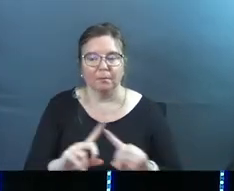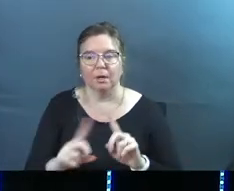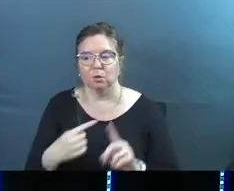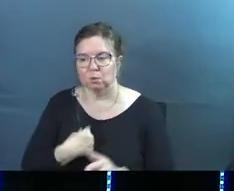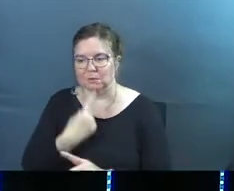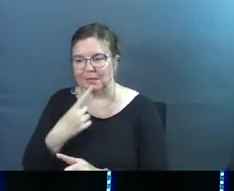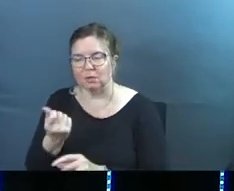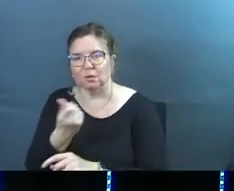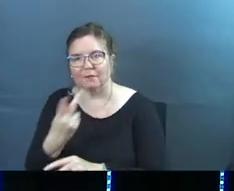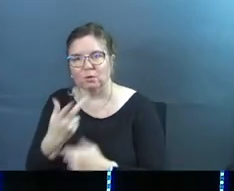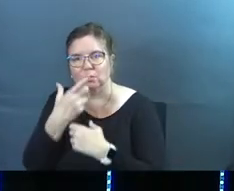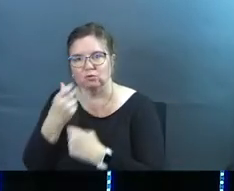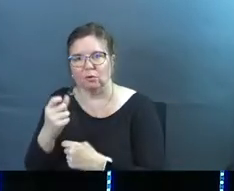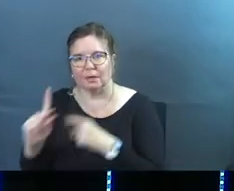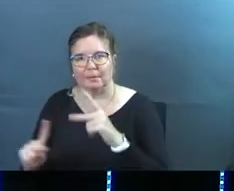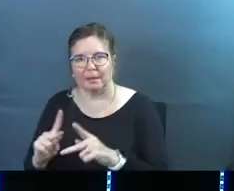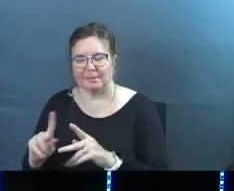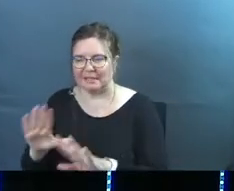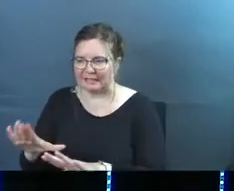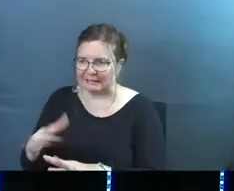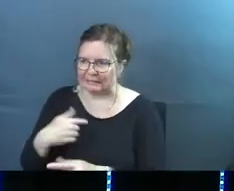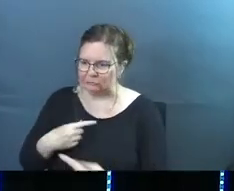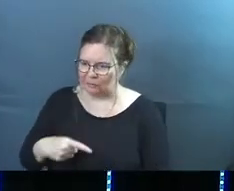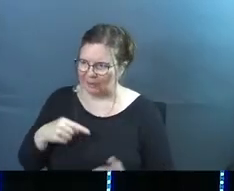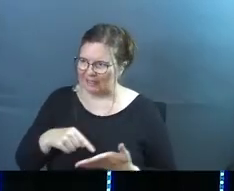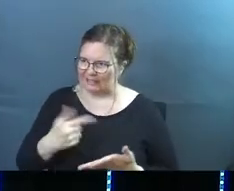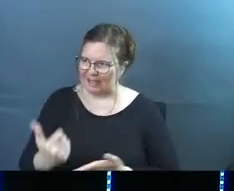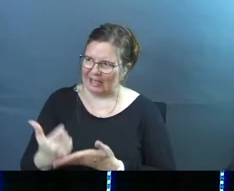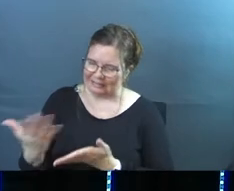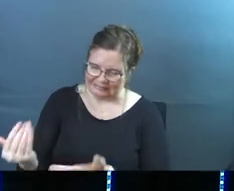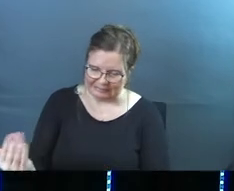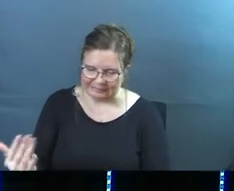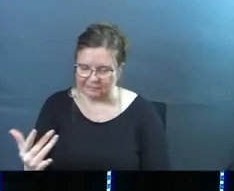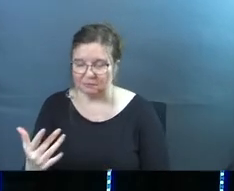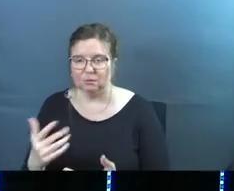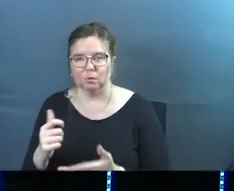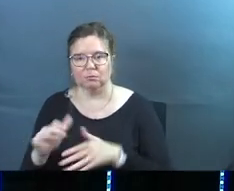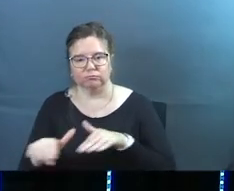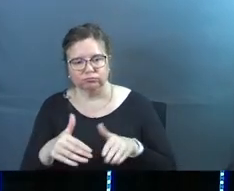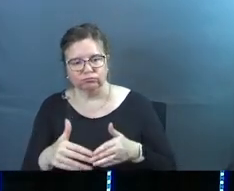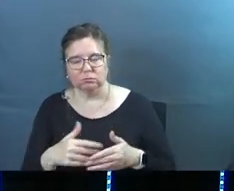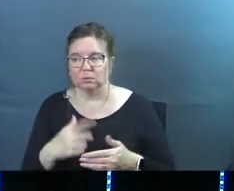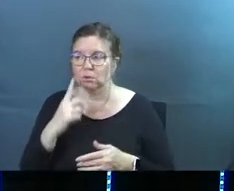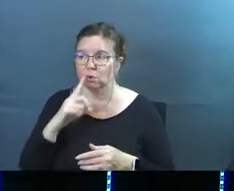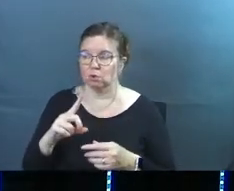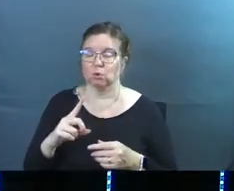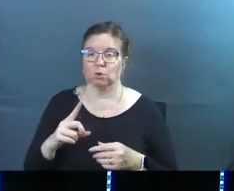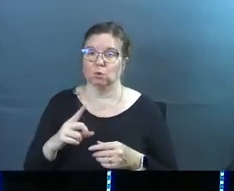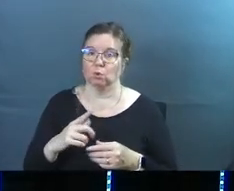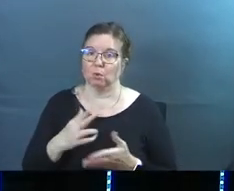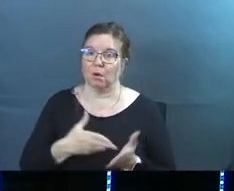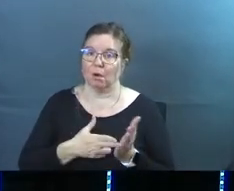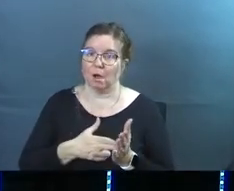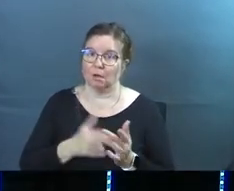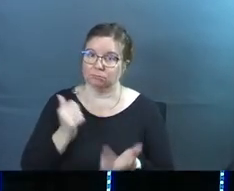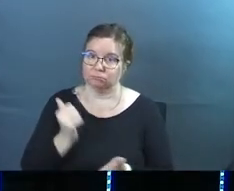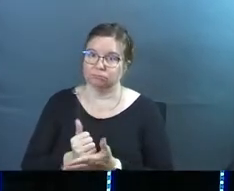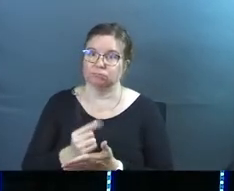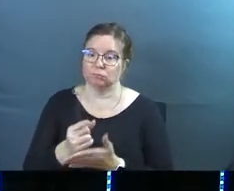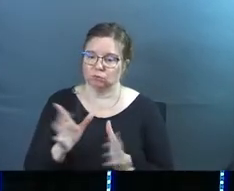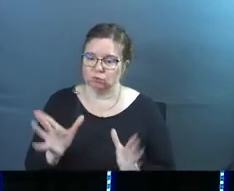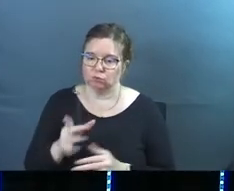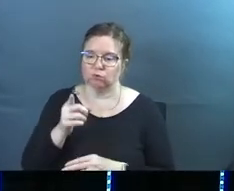You're going to tell it to a few trusted people who know how to walk with you through that to rebuke you well, to